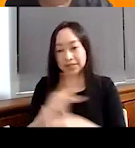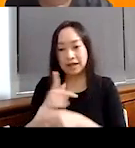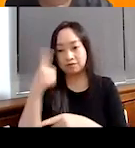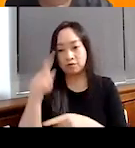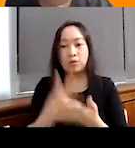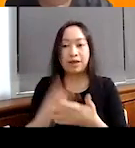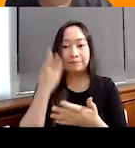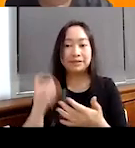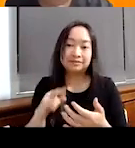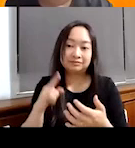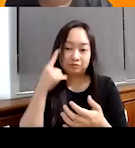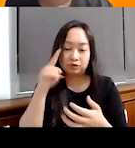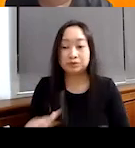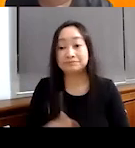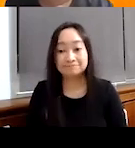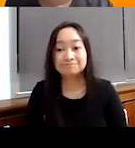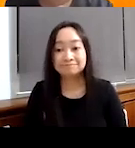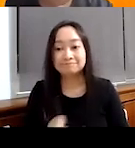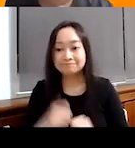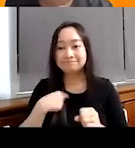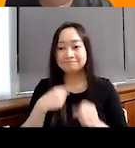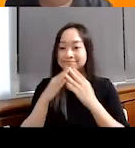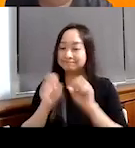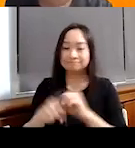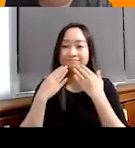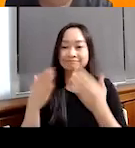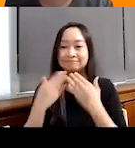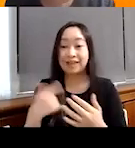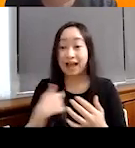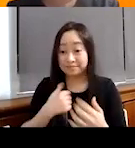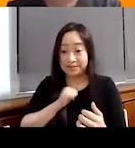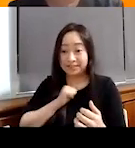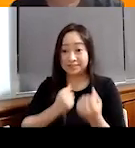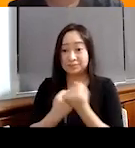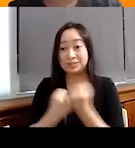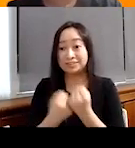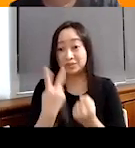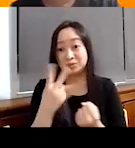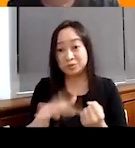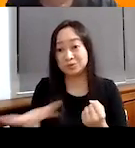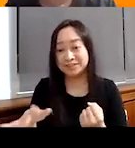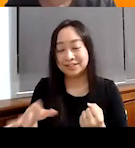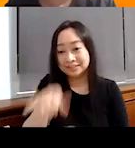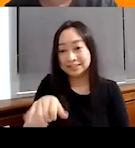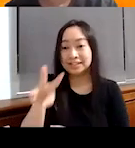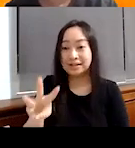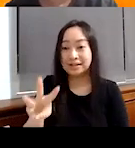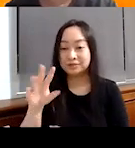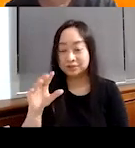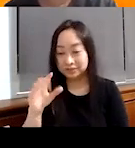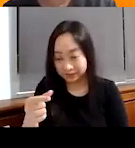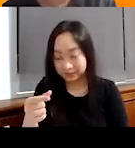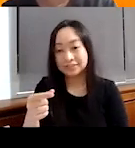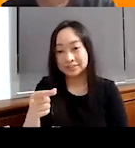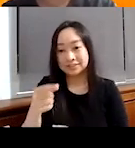wellbeing of children. So I'm so grateful. I'm a sponsor myself. I sponsored two children in, uh, JWG in Jerusalem, West Bank Gaza,